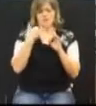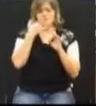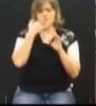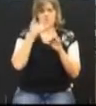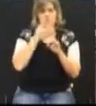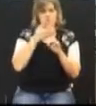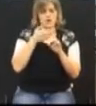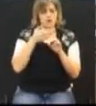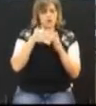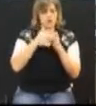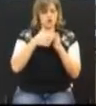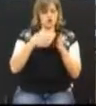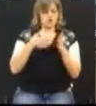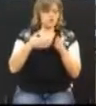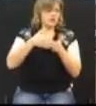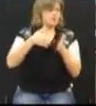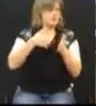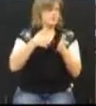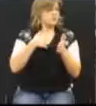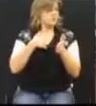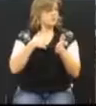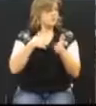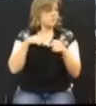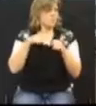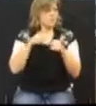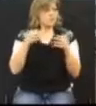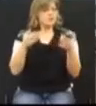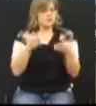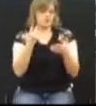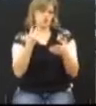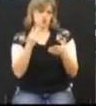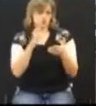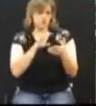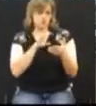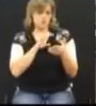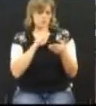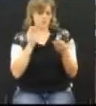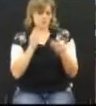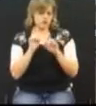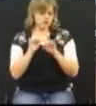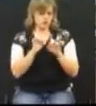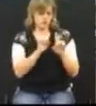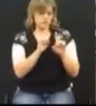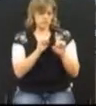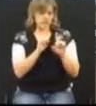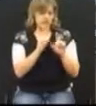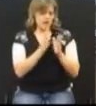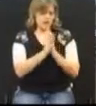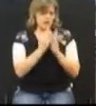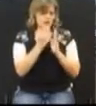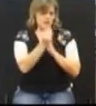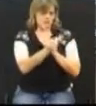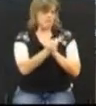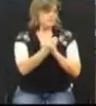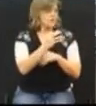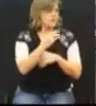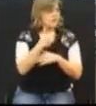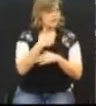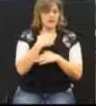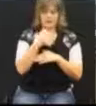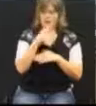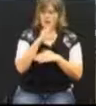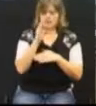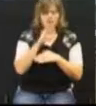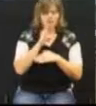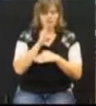against me while I was still in these chambers by two public officers here. I stated that I had not ever spoken over the phone